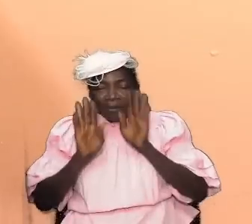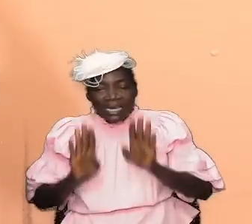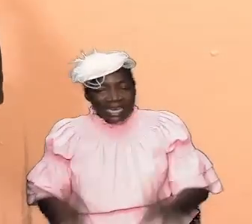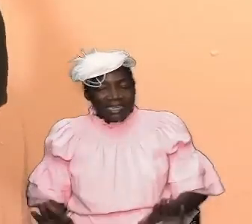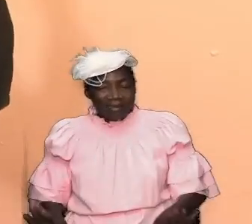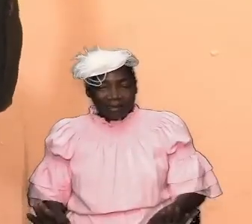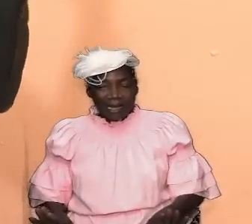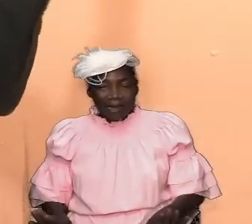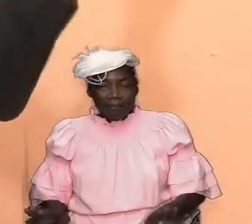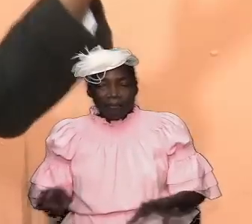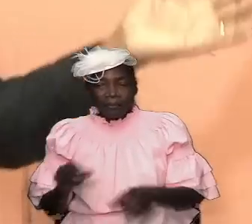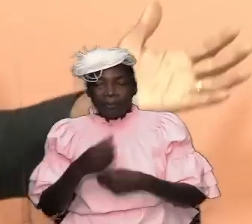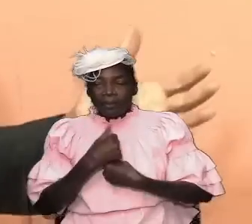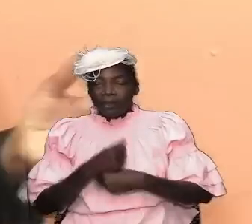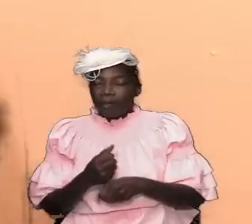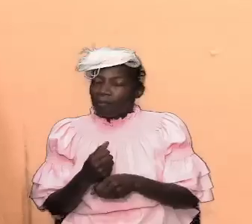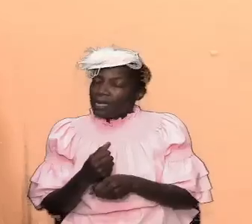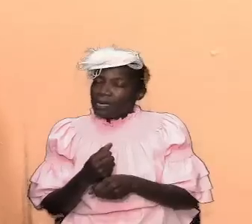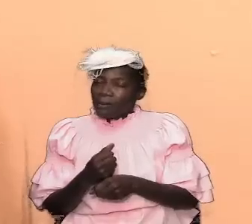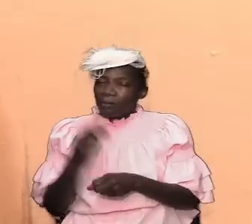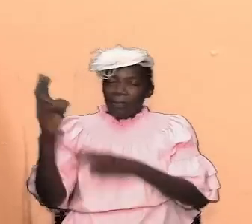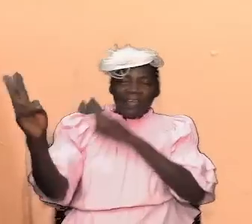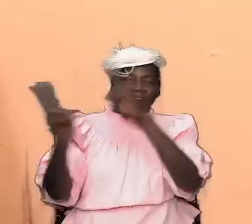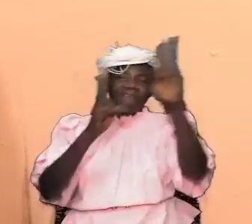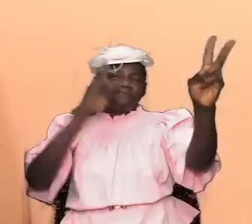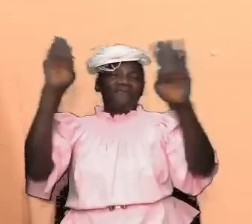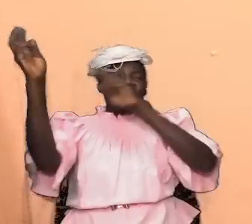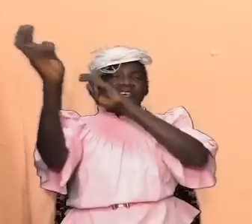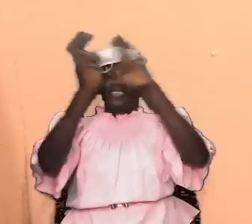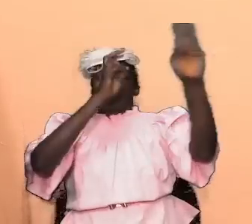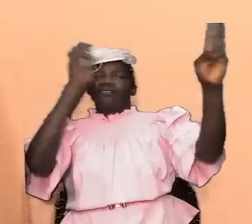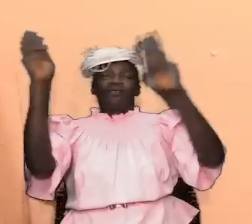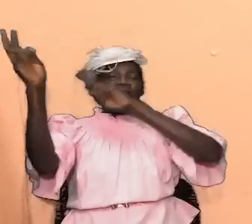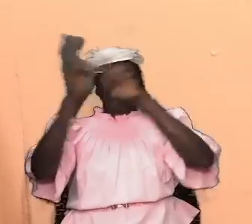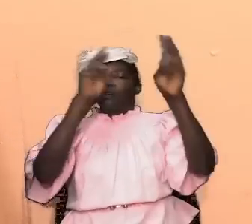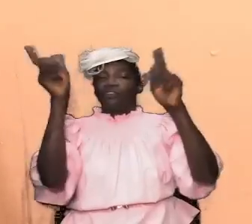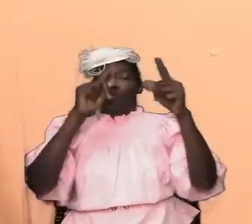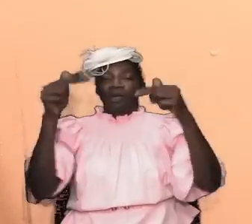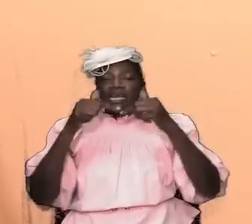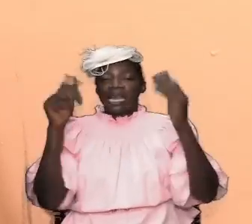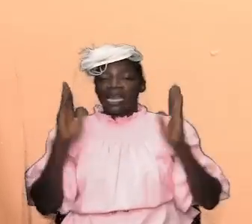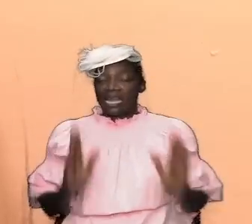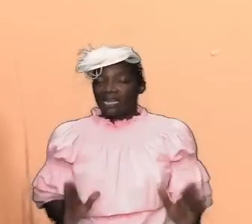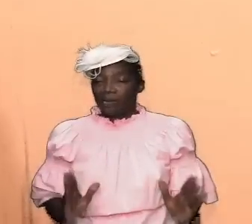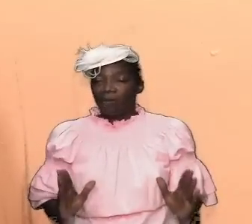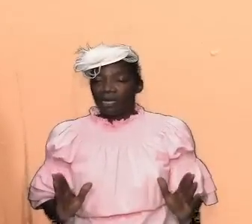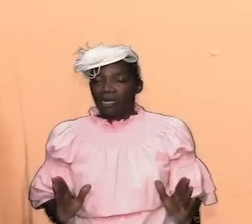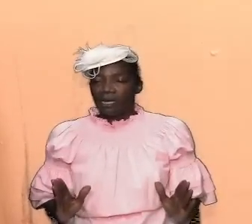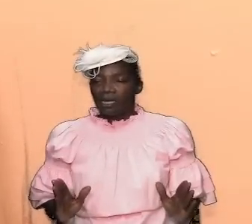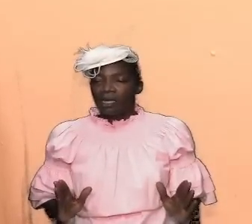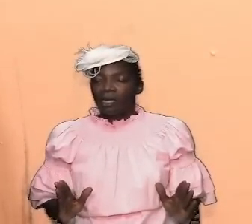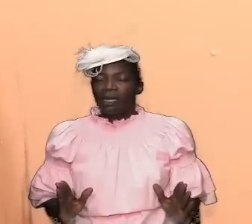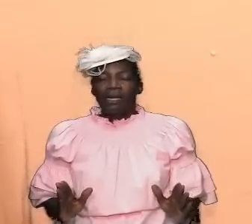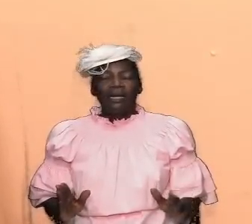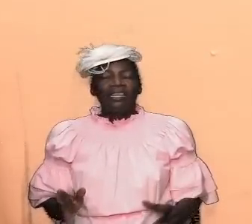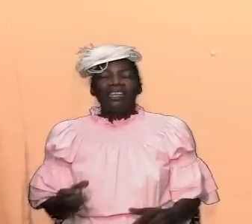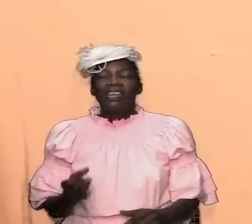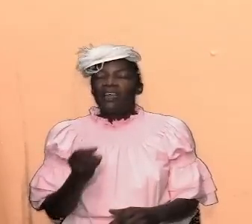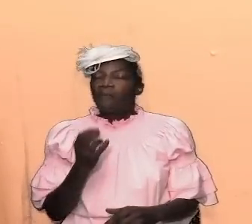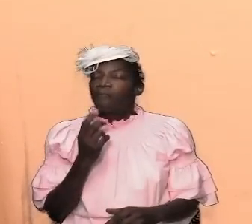the overcomers where their enemies where their concerned they rather